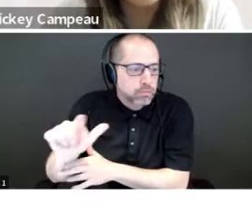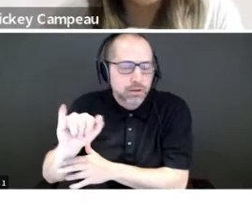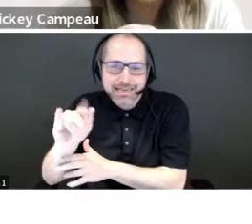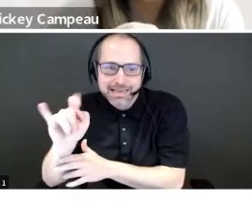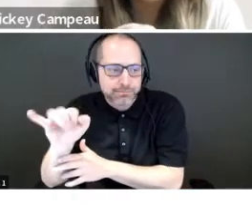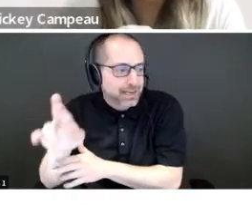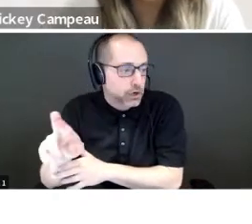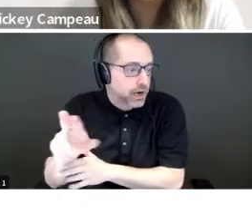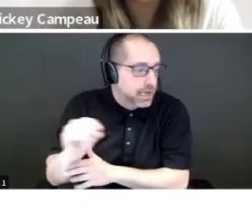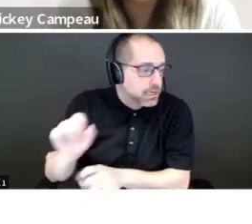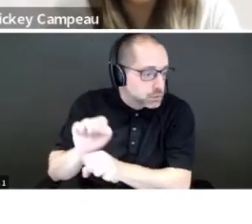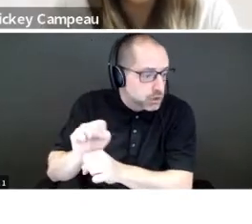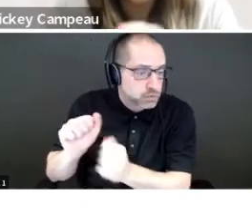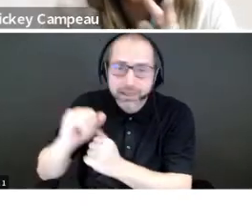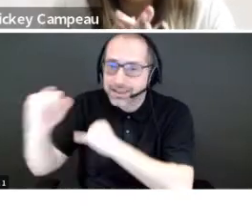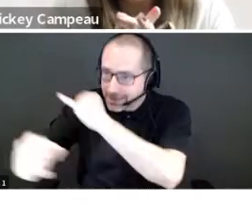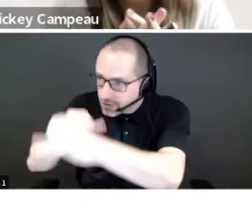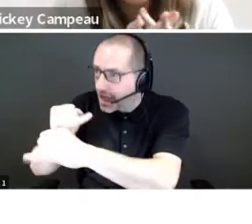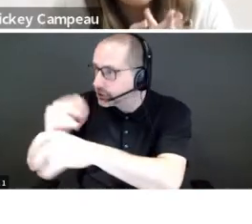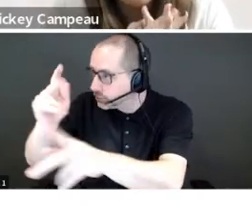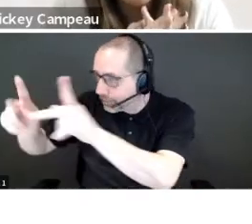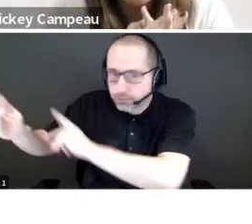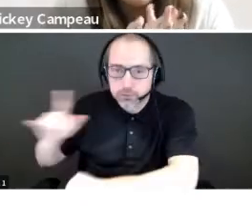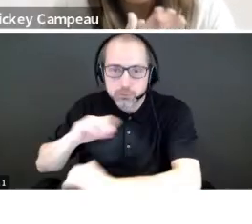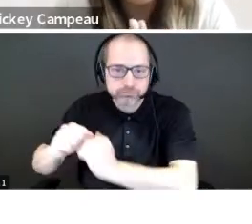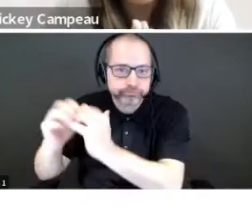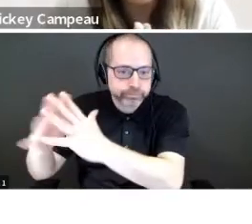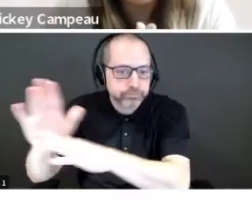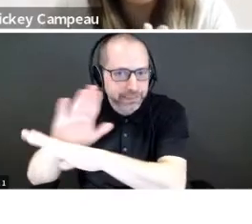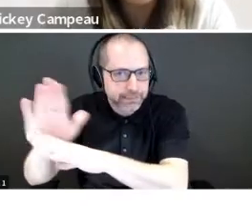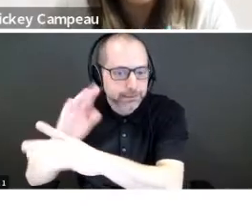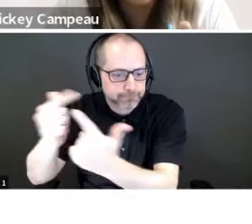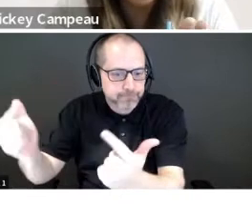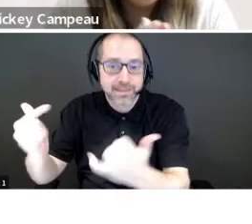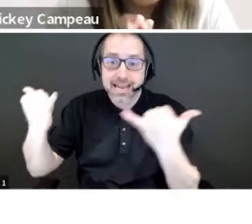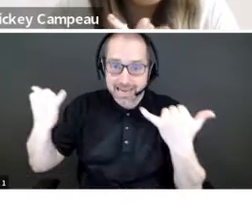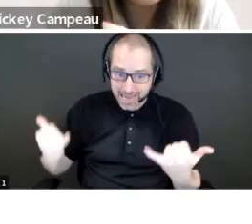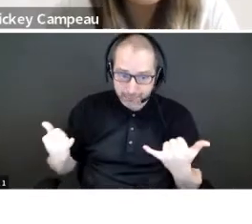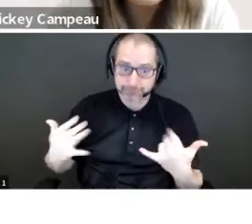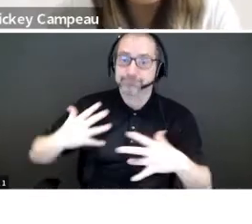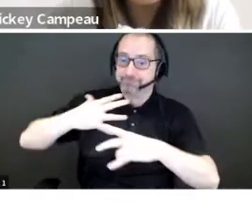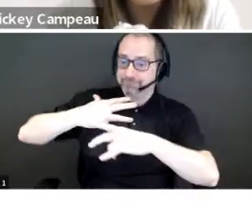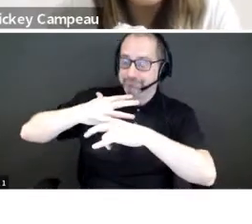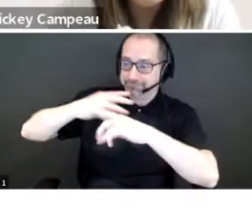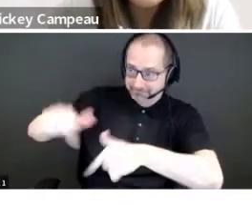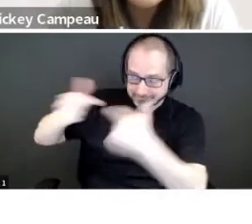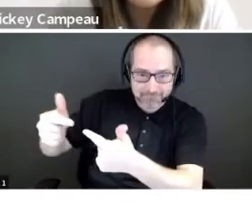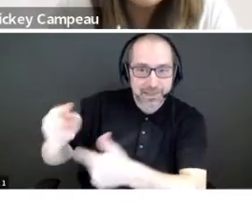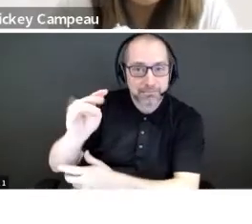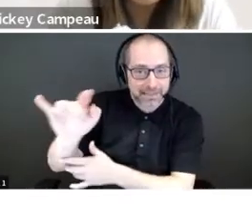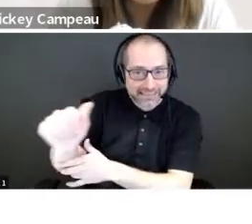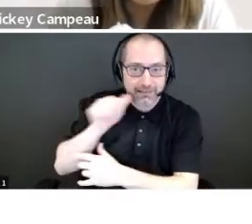visa program. So without further ado, I will pass things over to Melissa for the next hour or so.